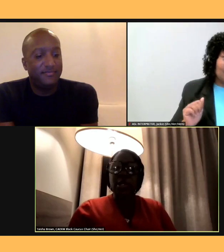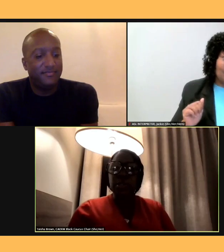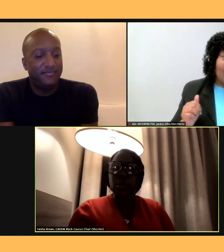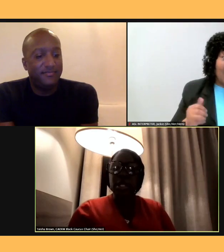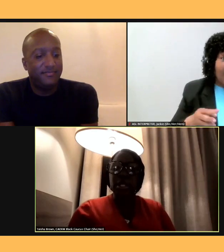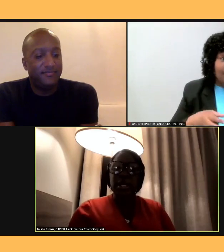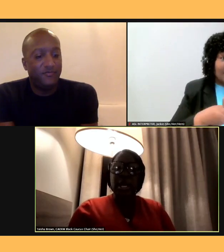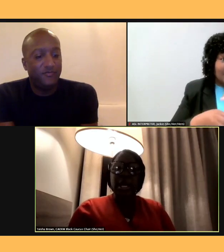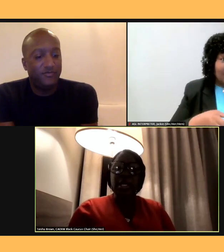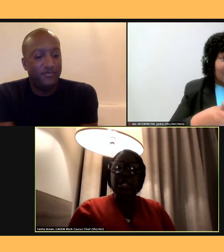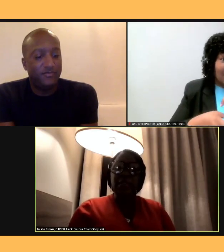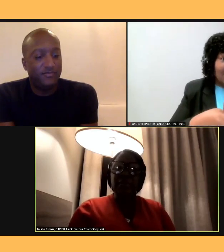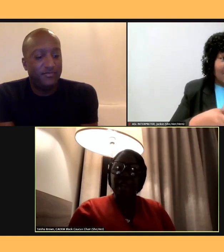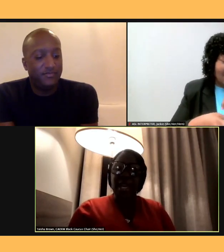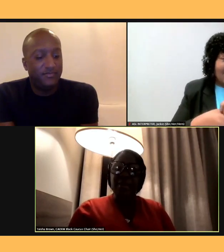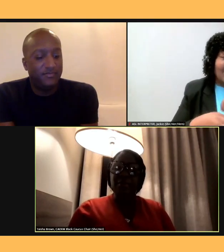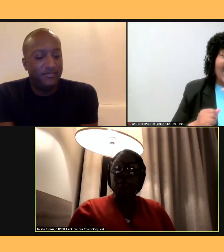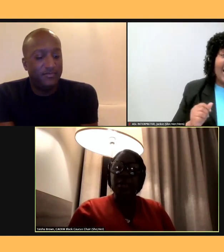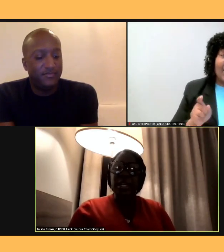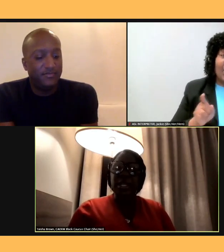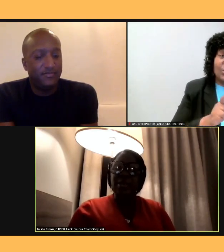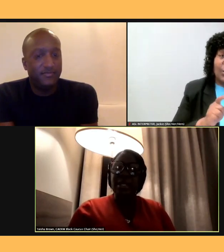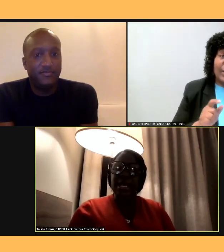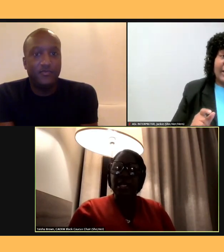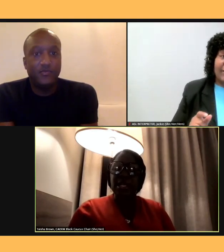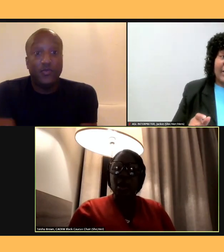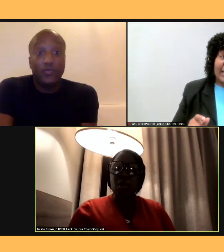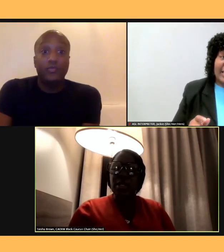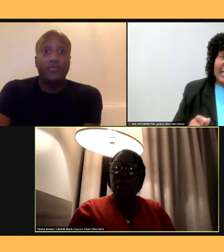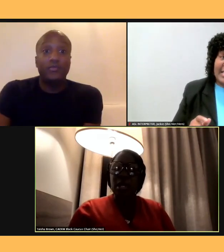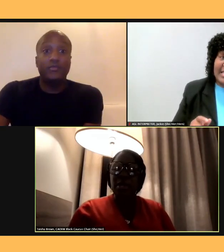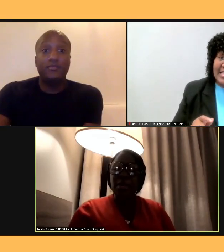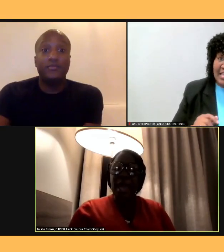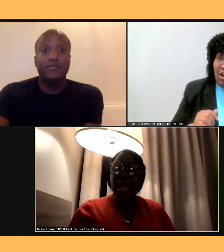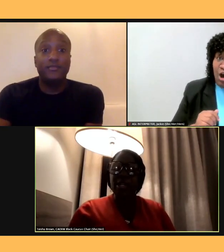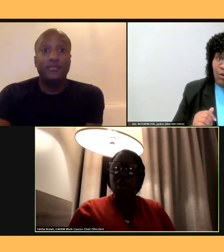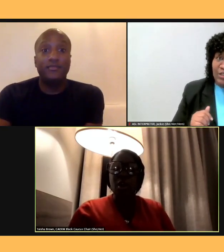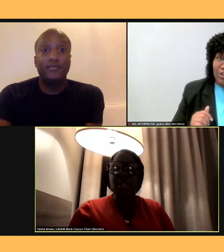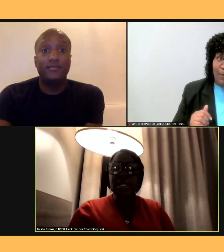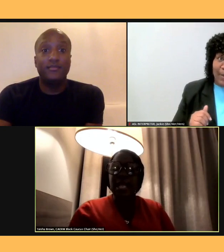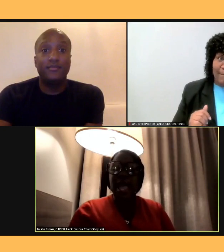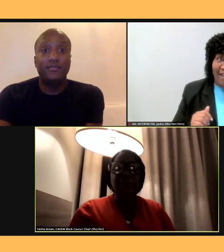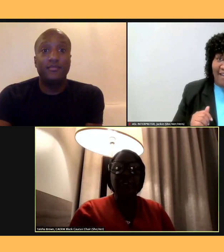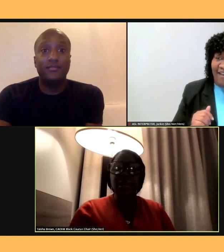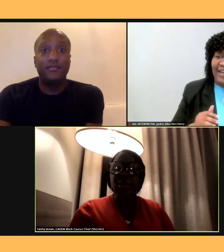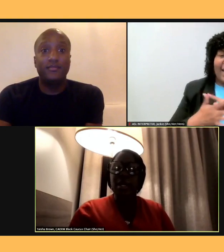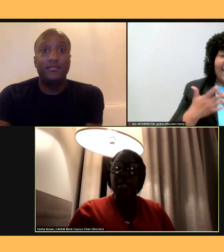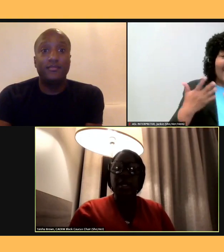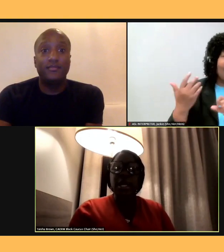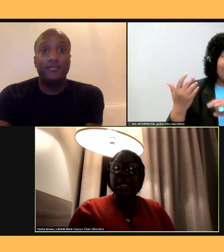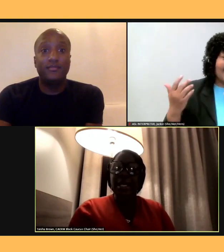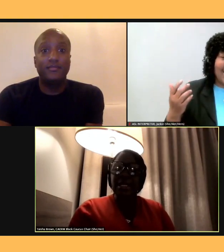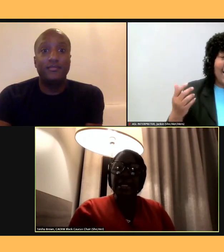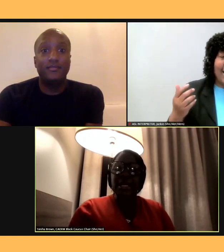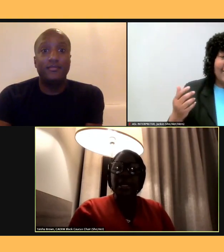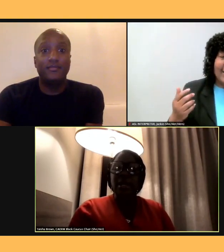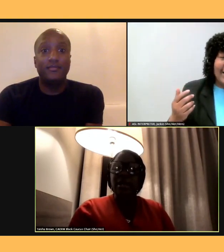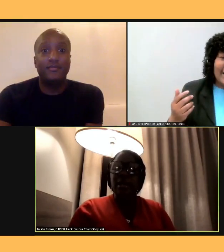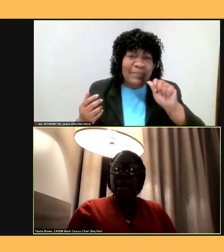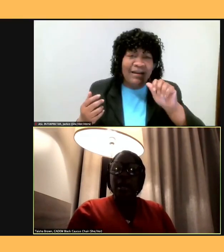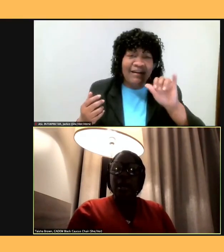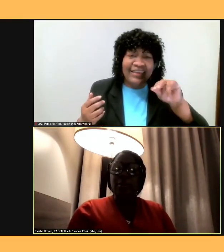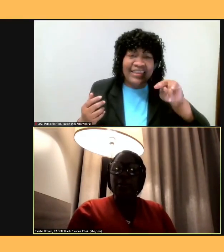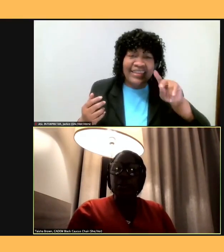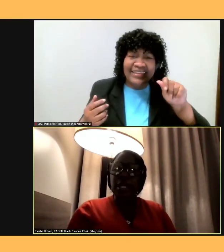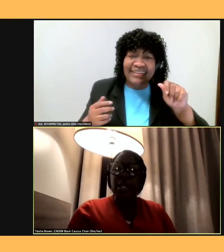and to Yvette for being outstanding, always calling me back, and all the staff, Emma, India, unique,